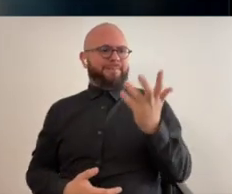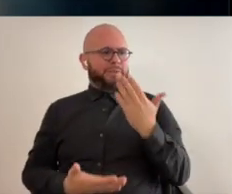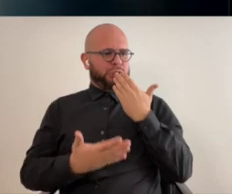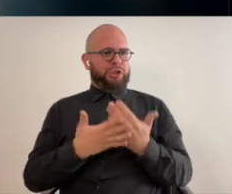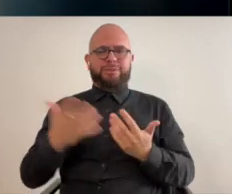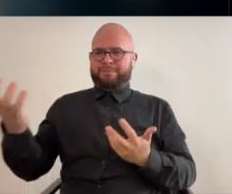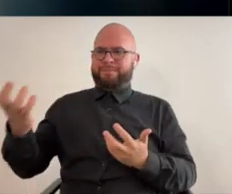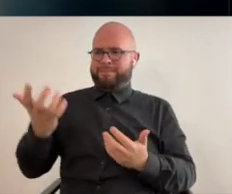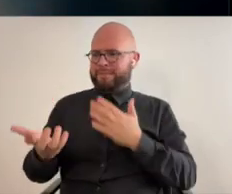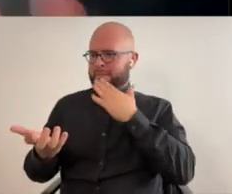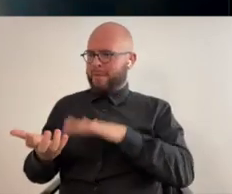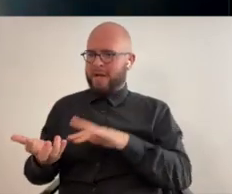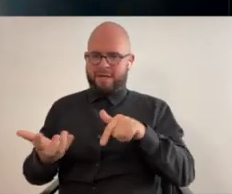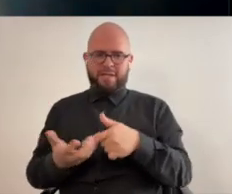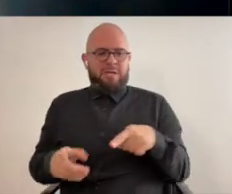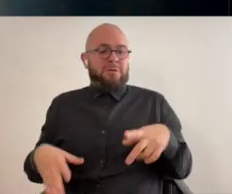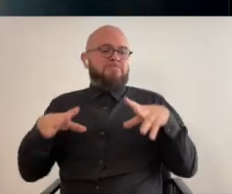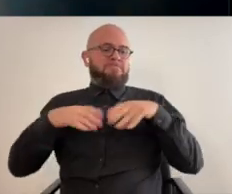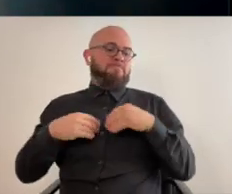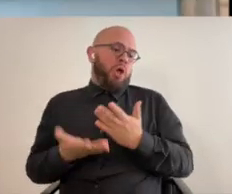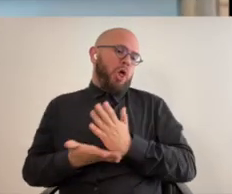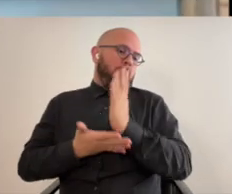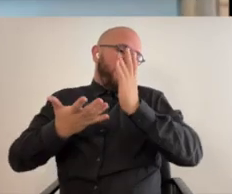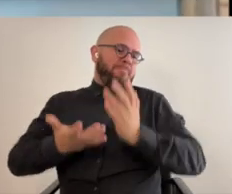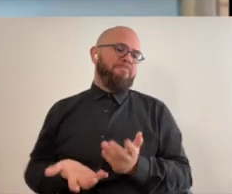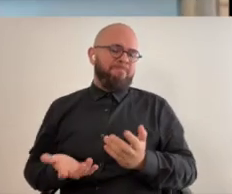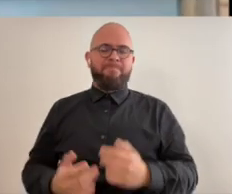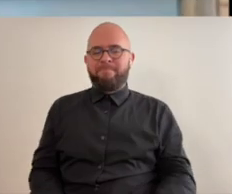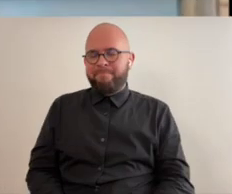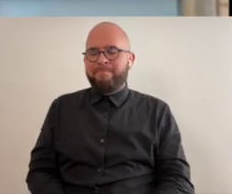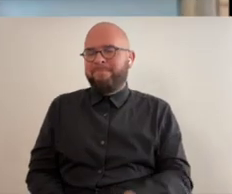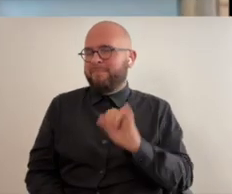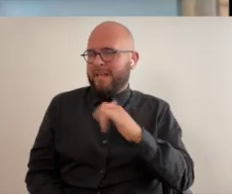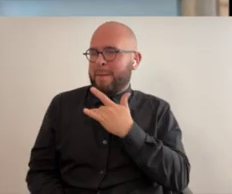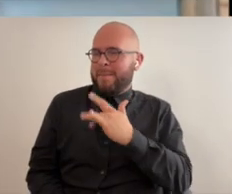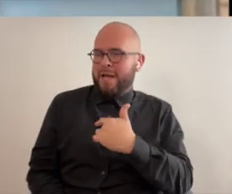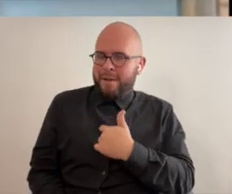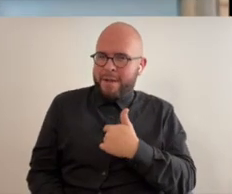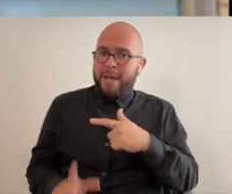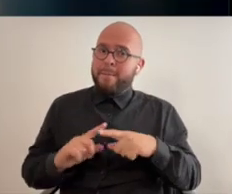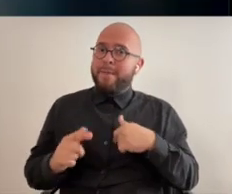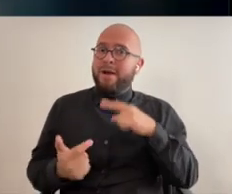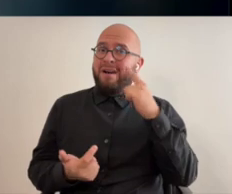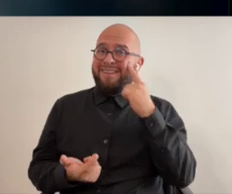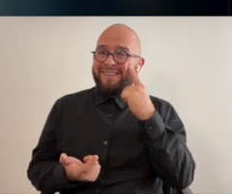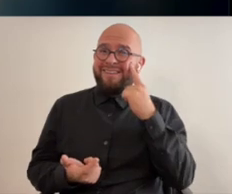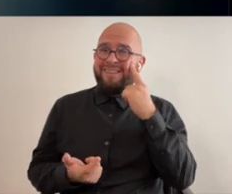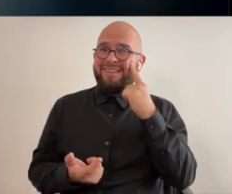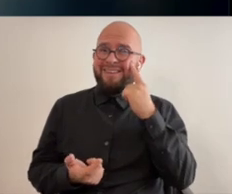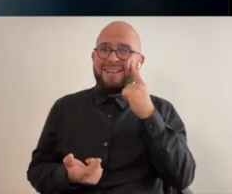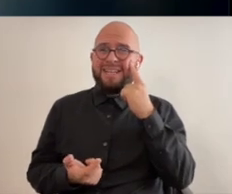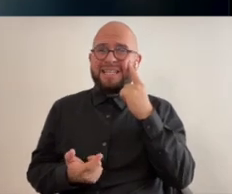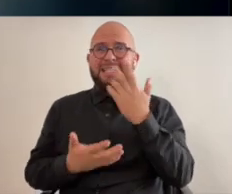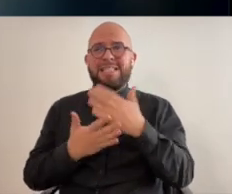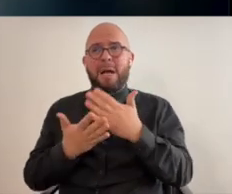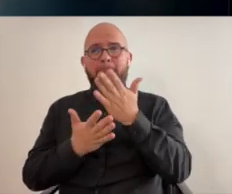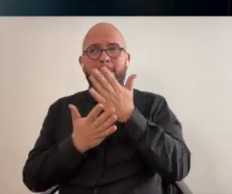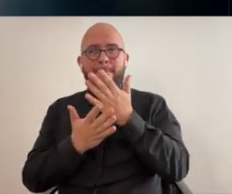of me as an optimist i like to take like the good and the bad say all right then to both of them and have them in life um